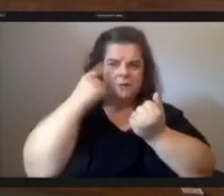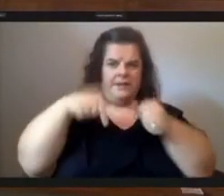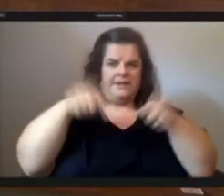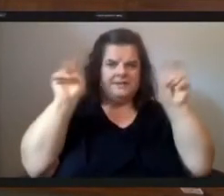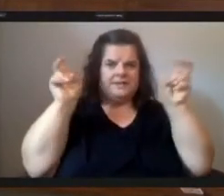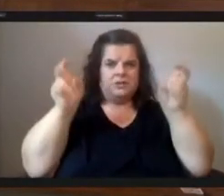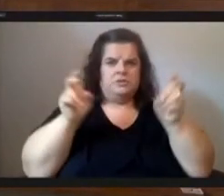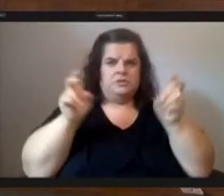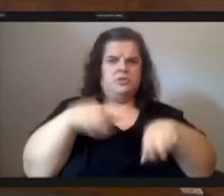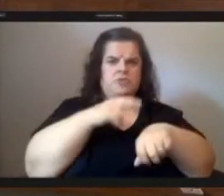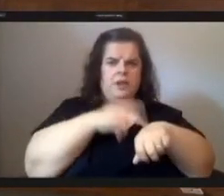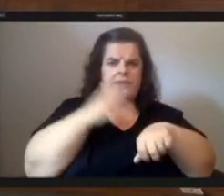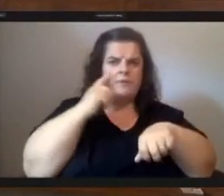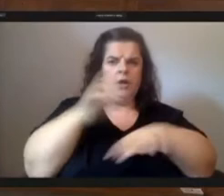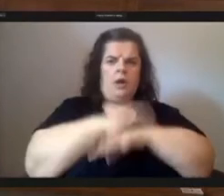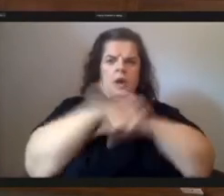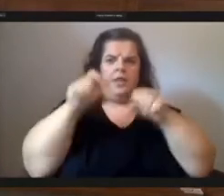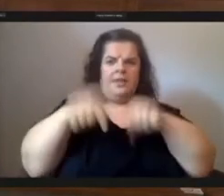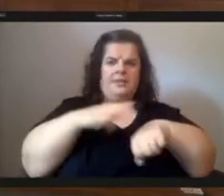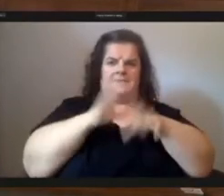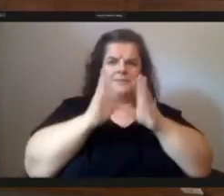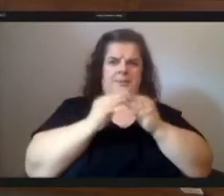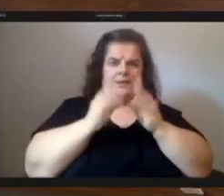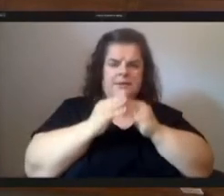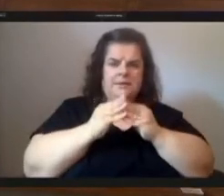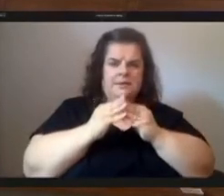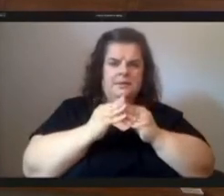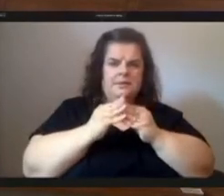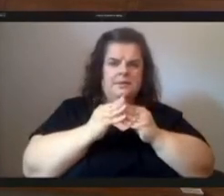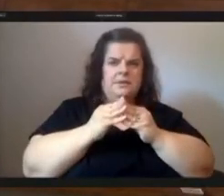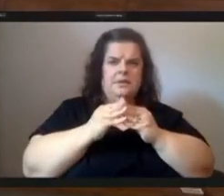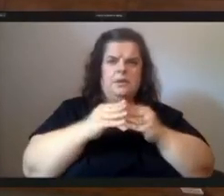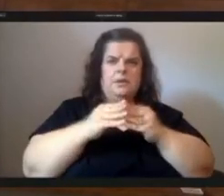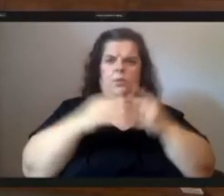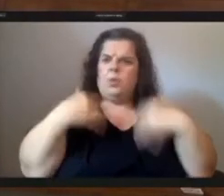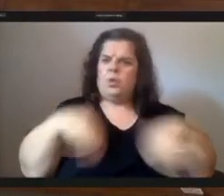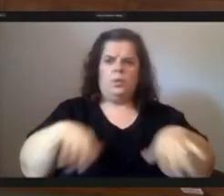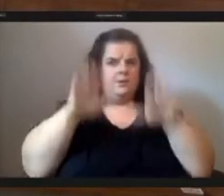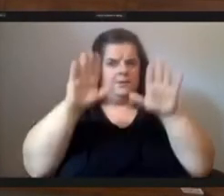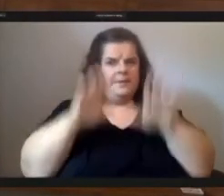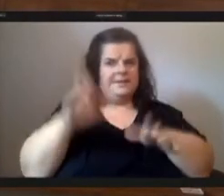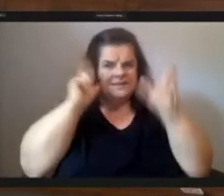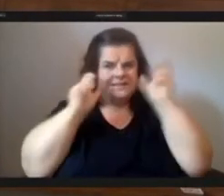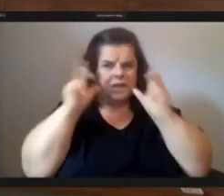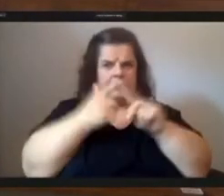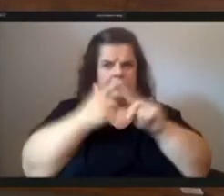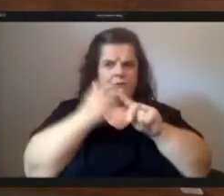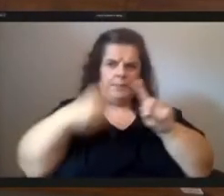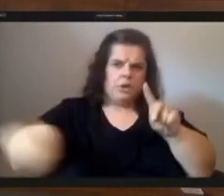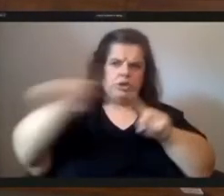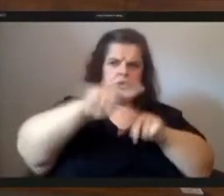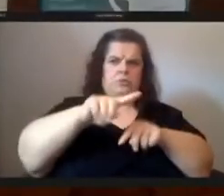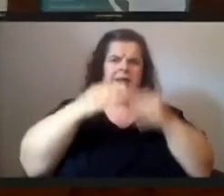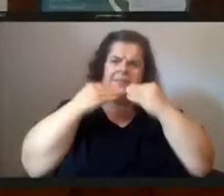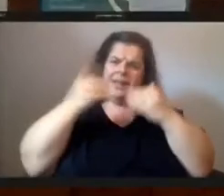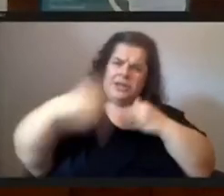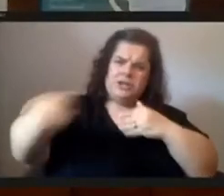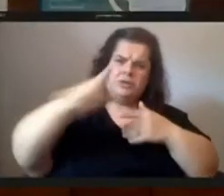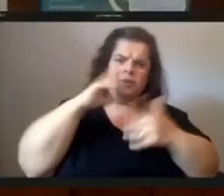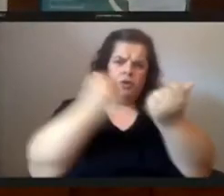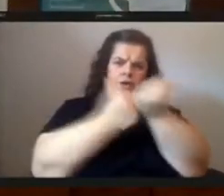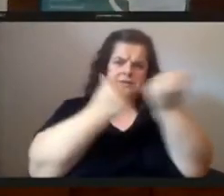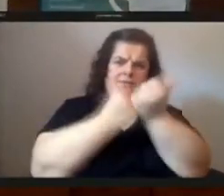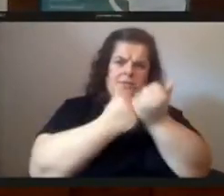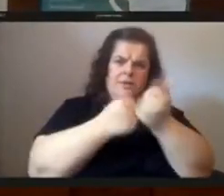for calling this hearing uh which has been incredibly helpful to hear from all of you and to thank you all for your advocacy as well